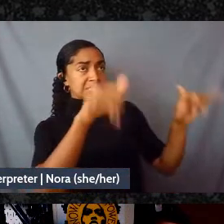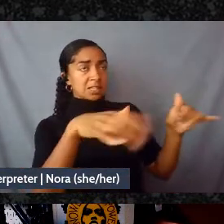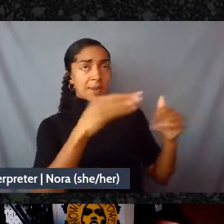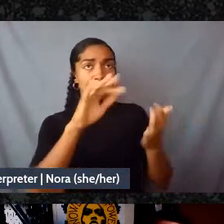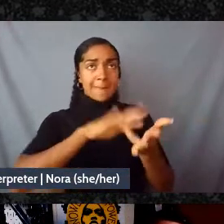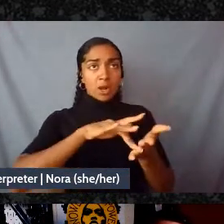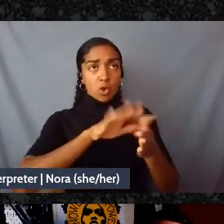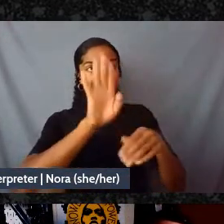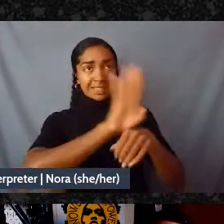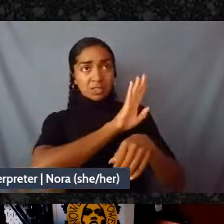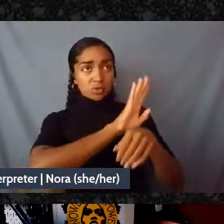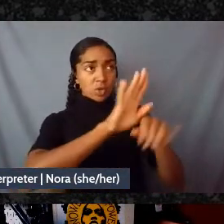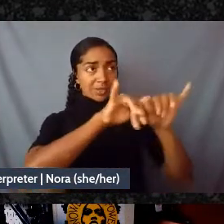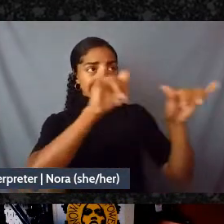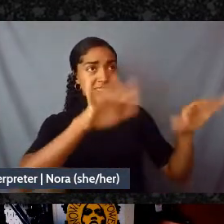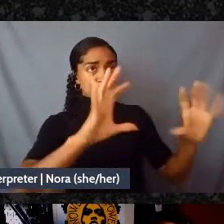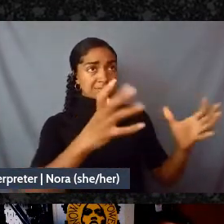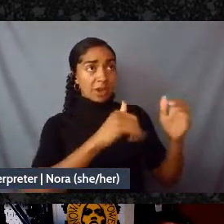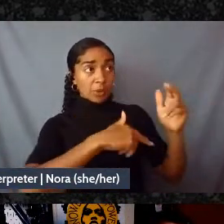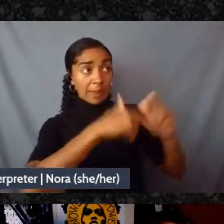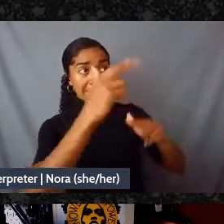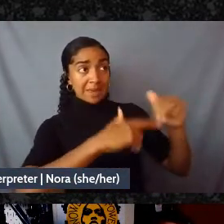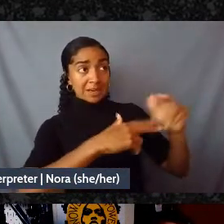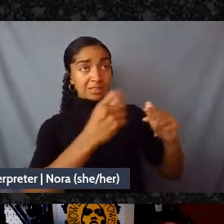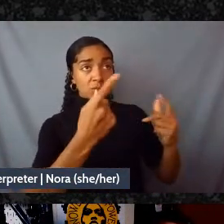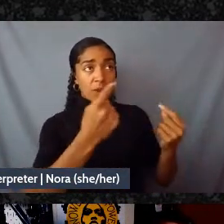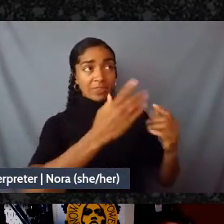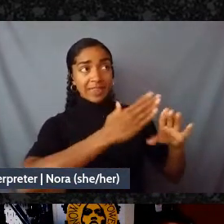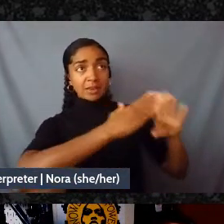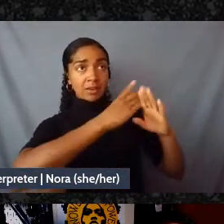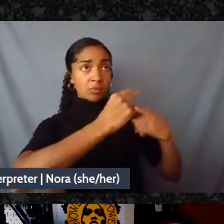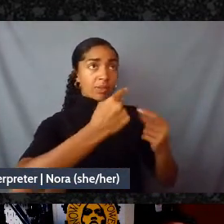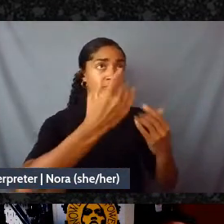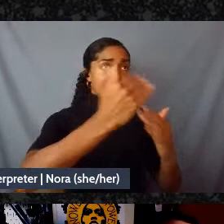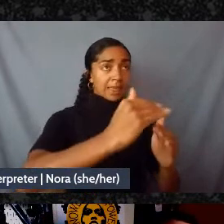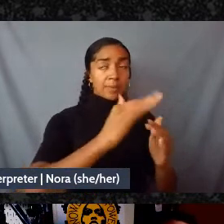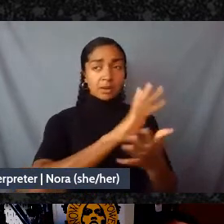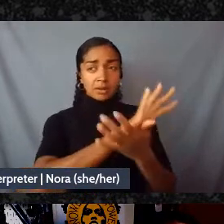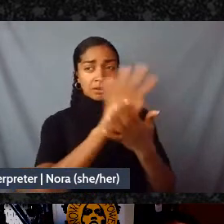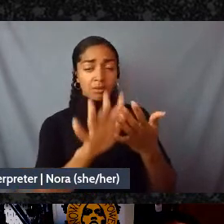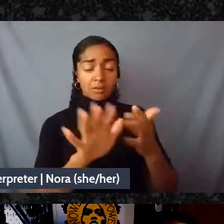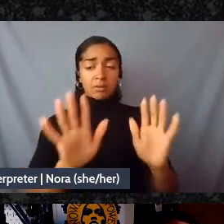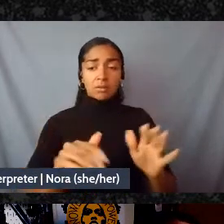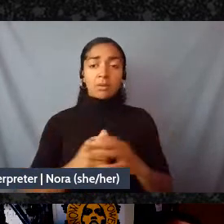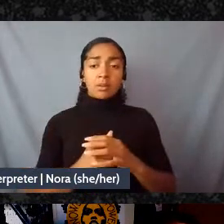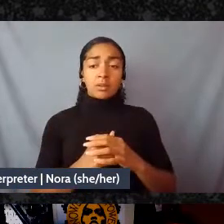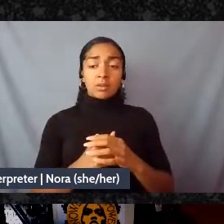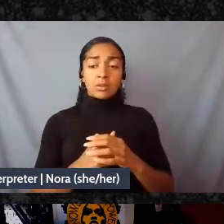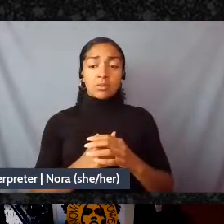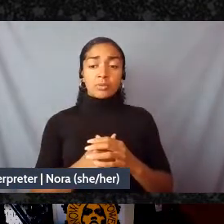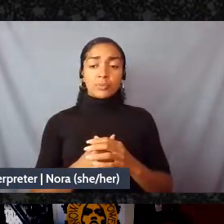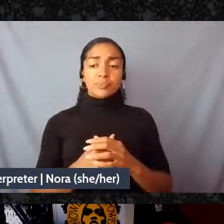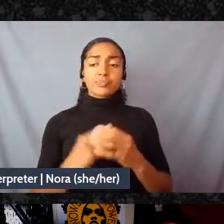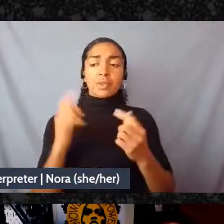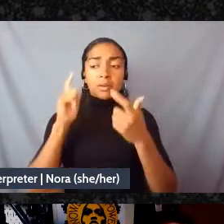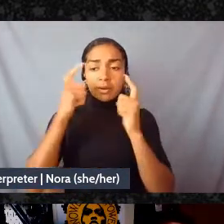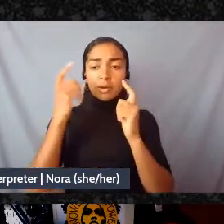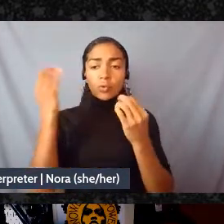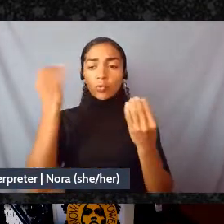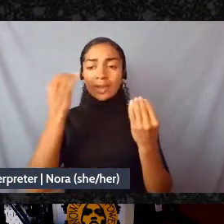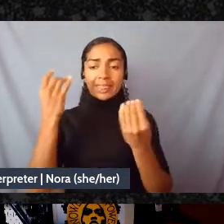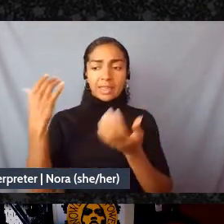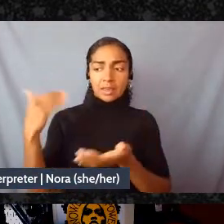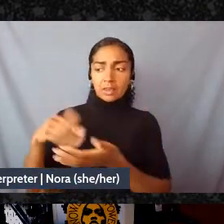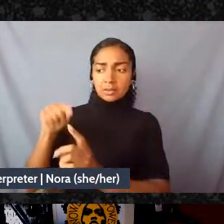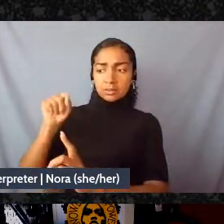you know I think that this sort of like you know rethinking of mutual aid and sort of taking it from